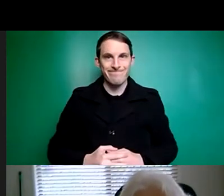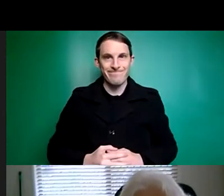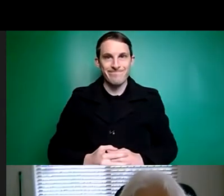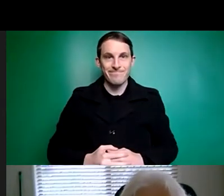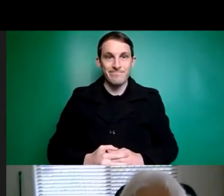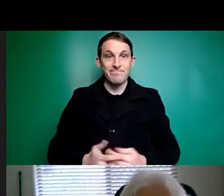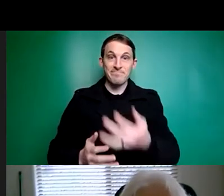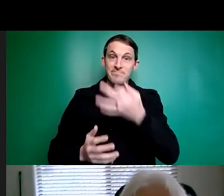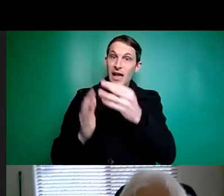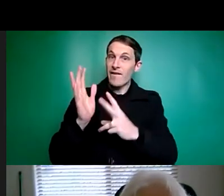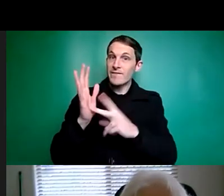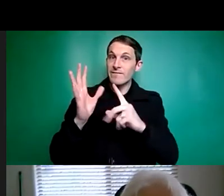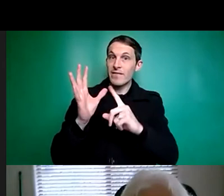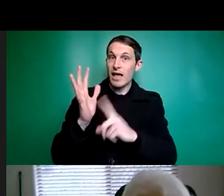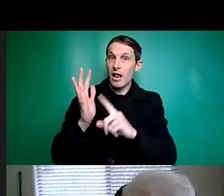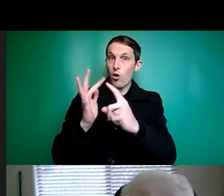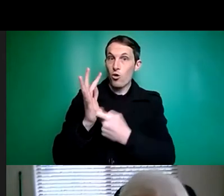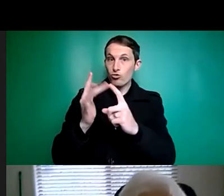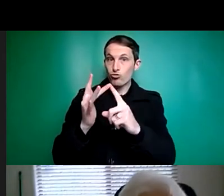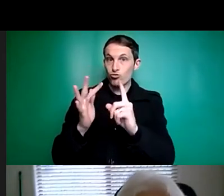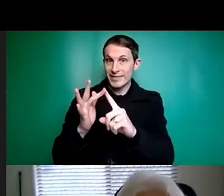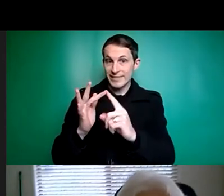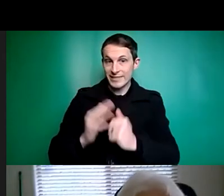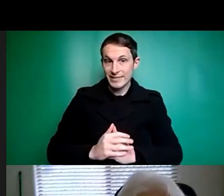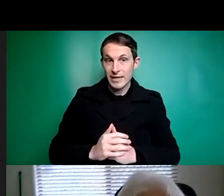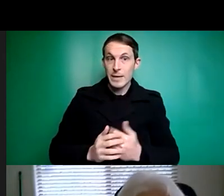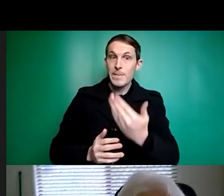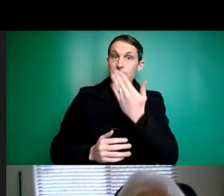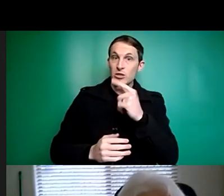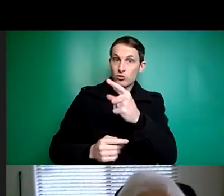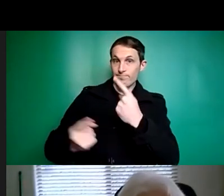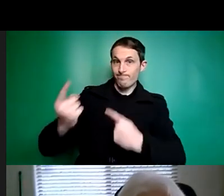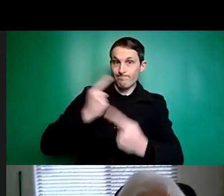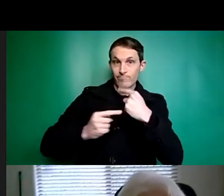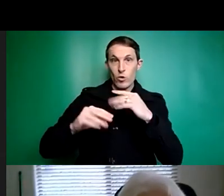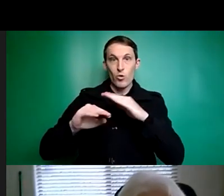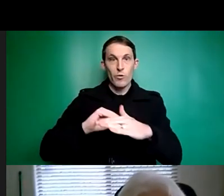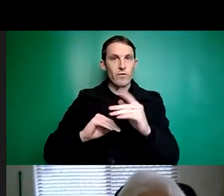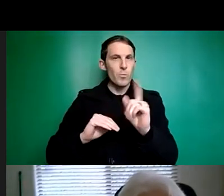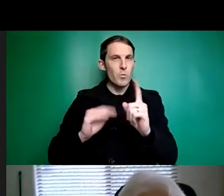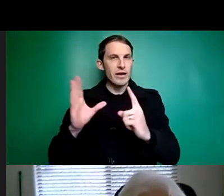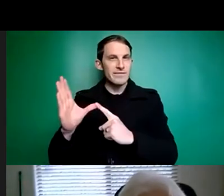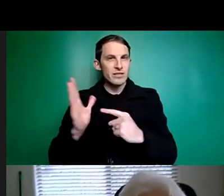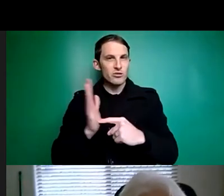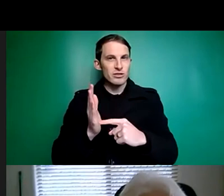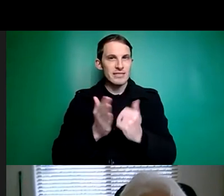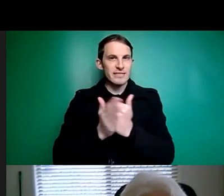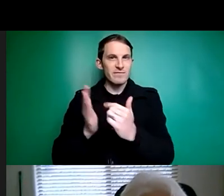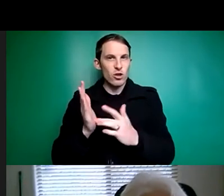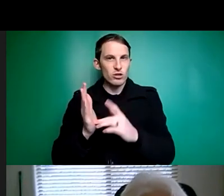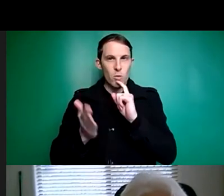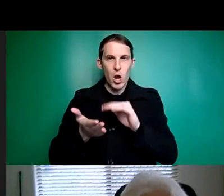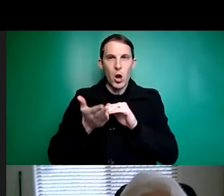Valerie, let me start with you. Can you tell us about the assistive technology which makes a difference in your life